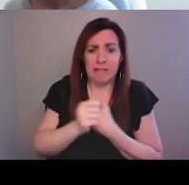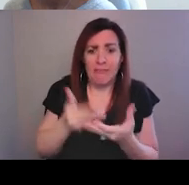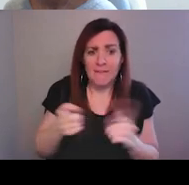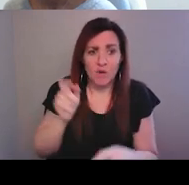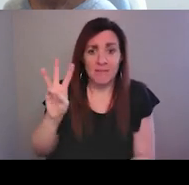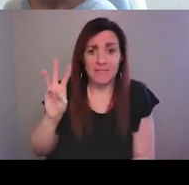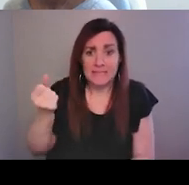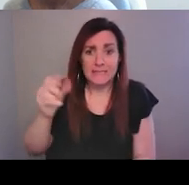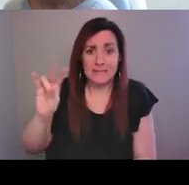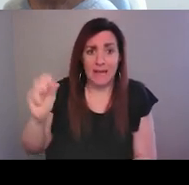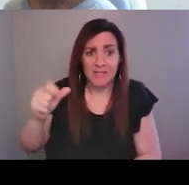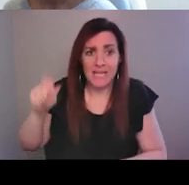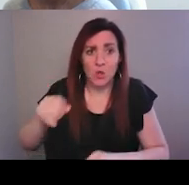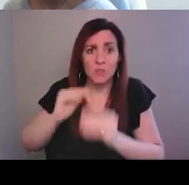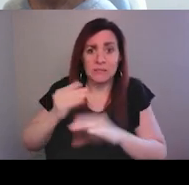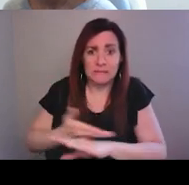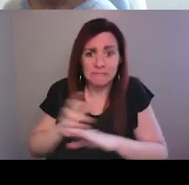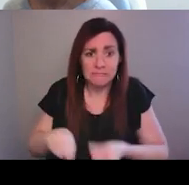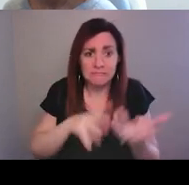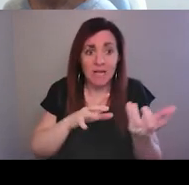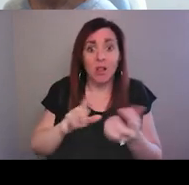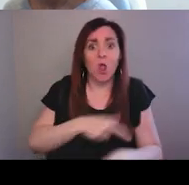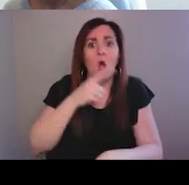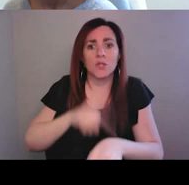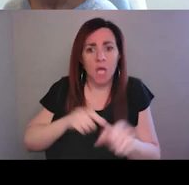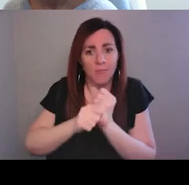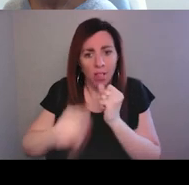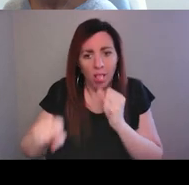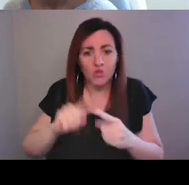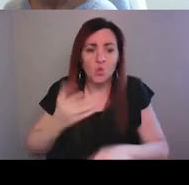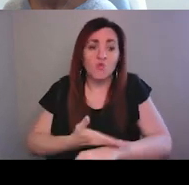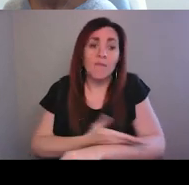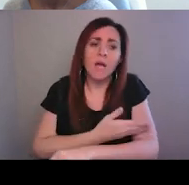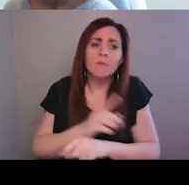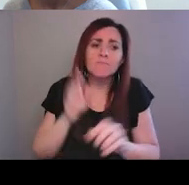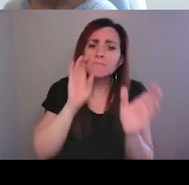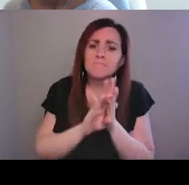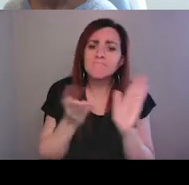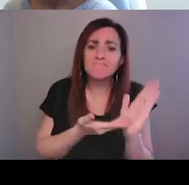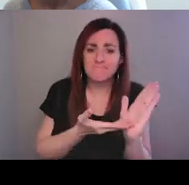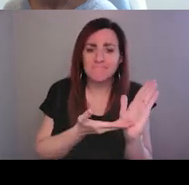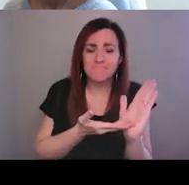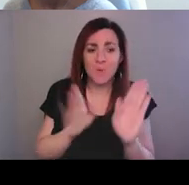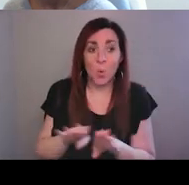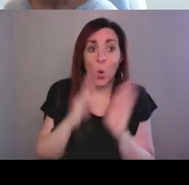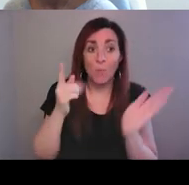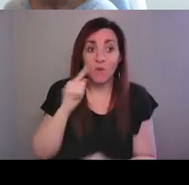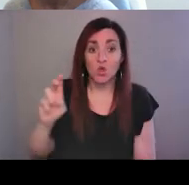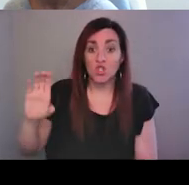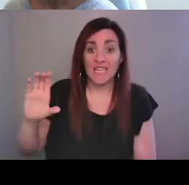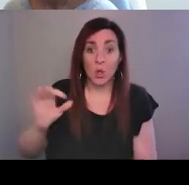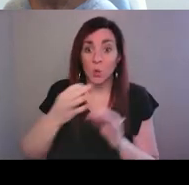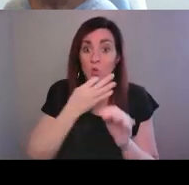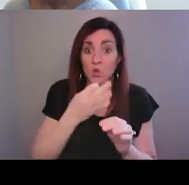and I see a picture of it. We are open in for the urgent care and soon to be open for the